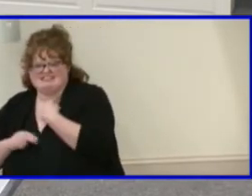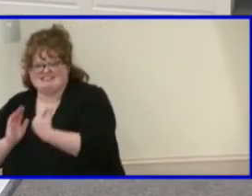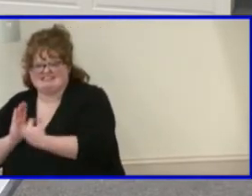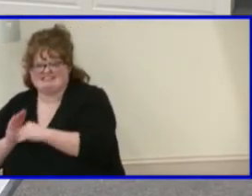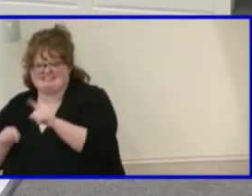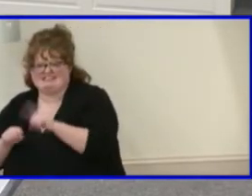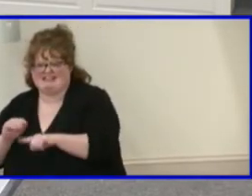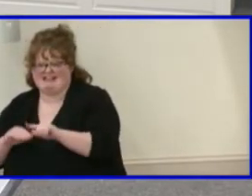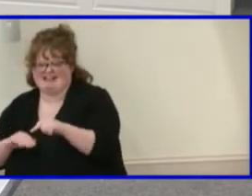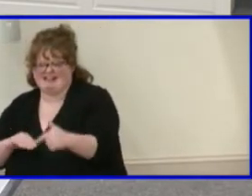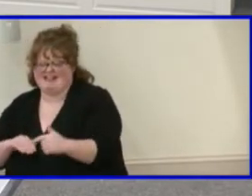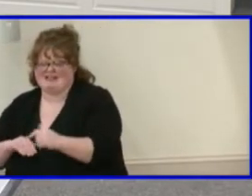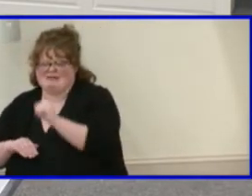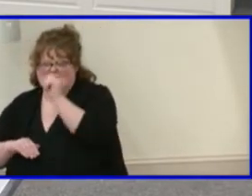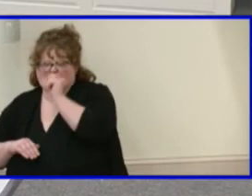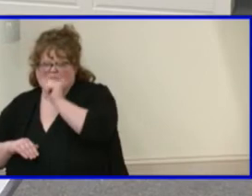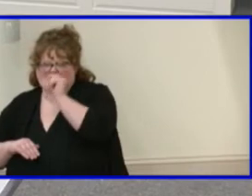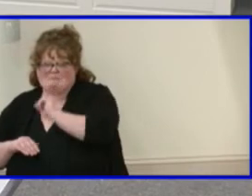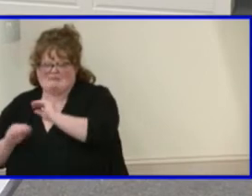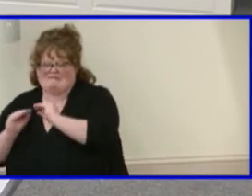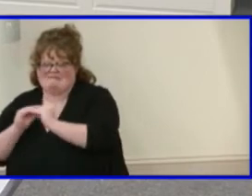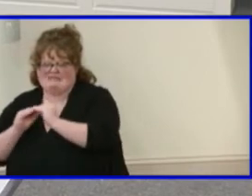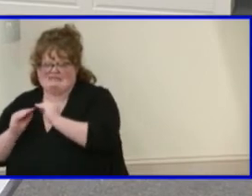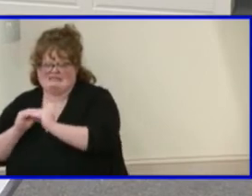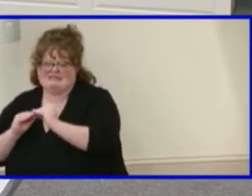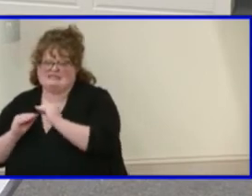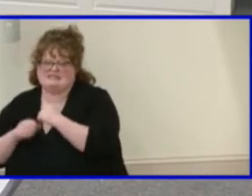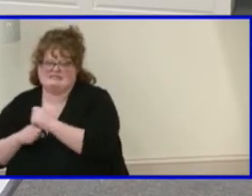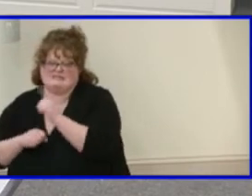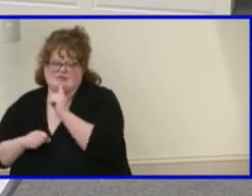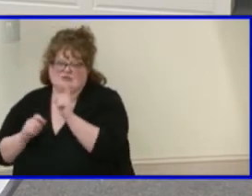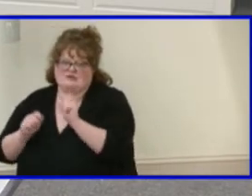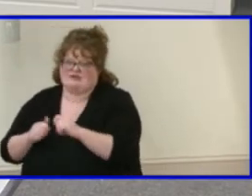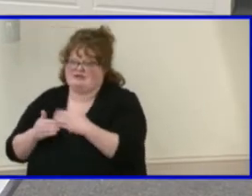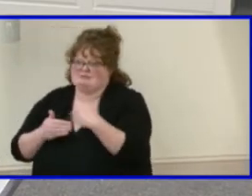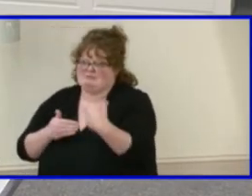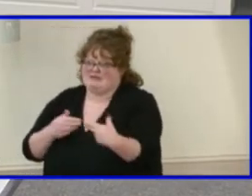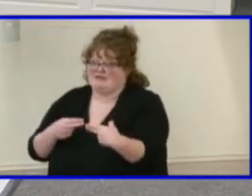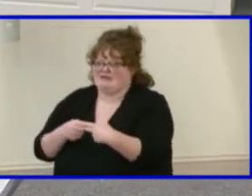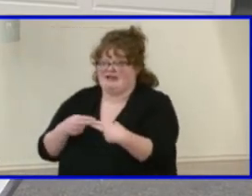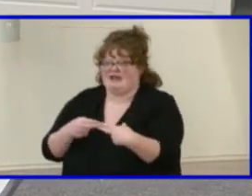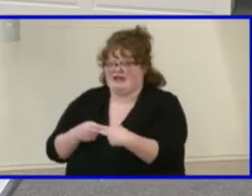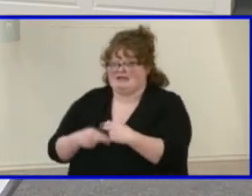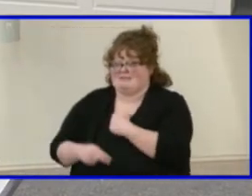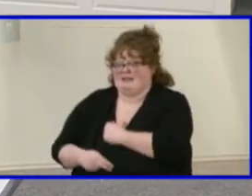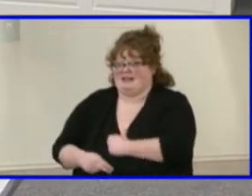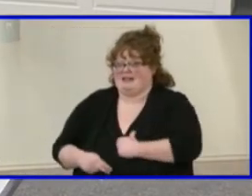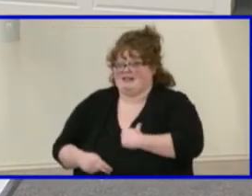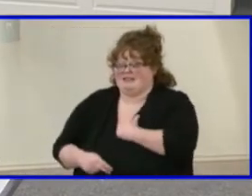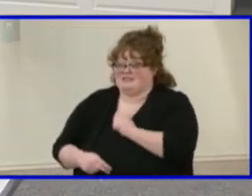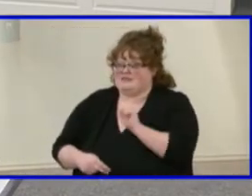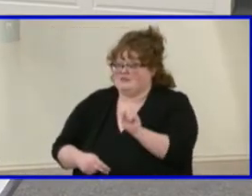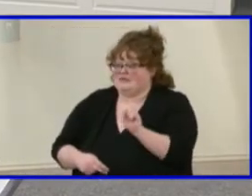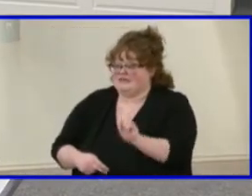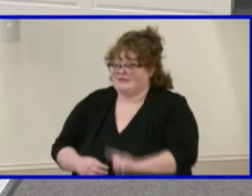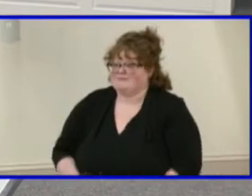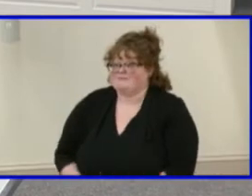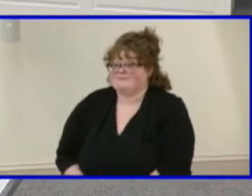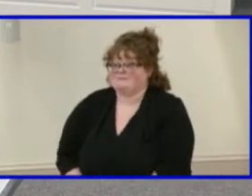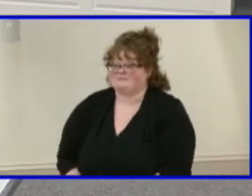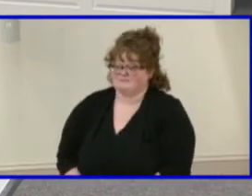us while we work to unfreeze our presentation. My apologies for the technical challenge.